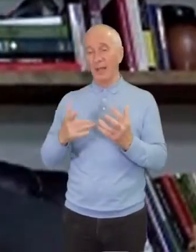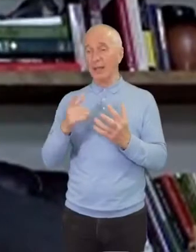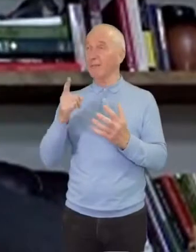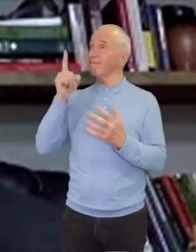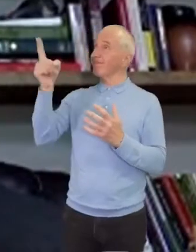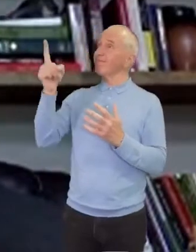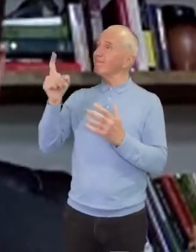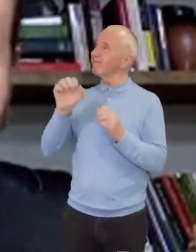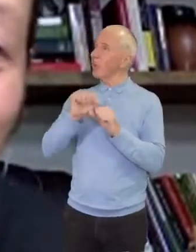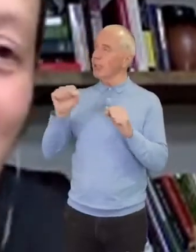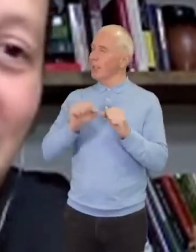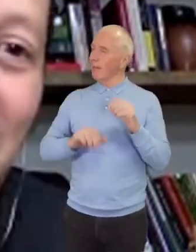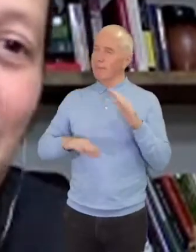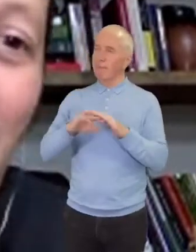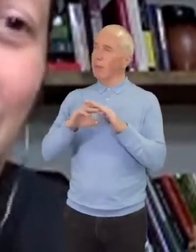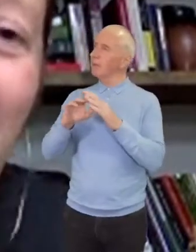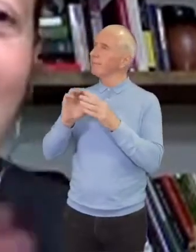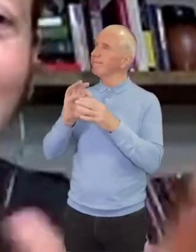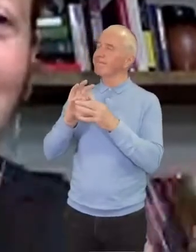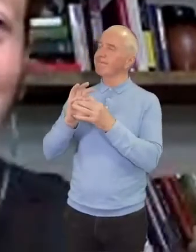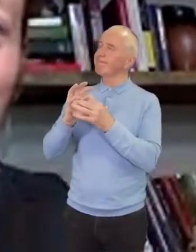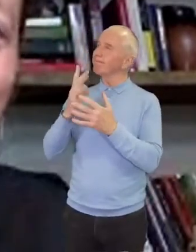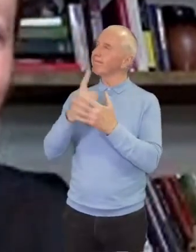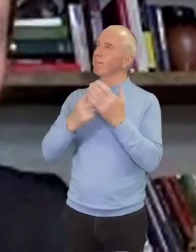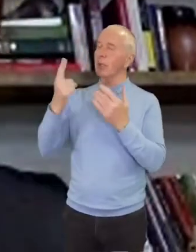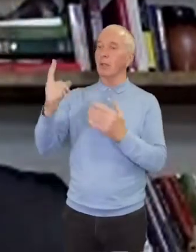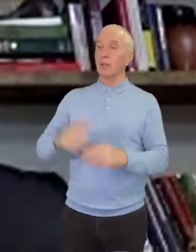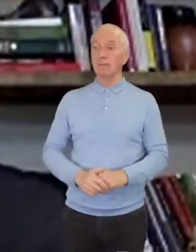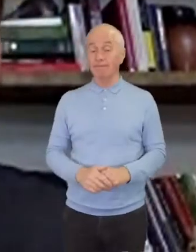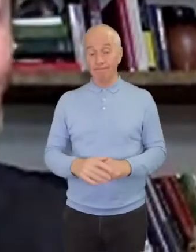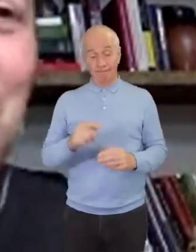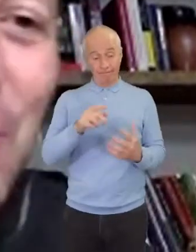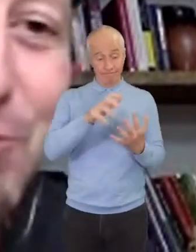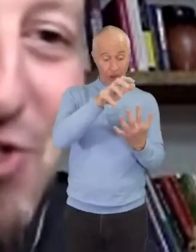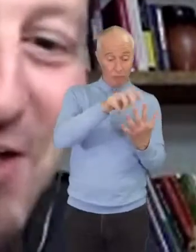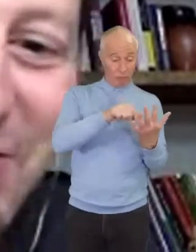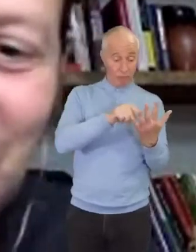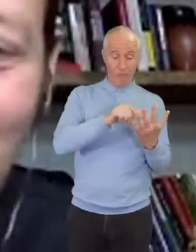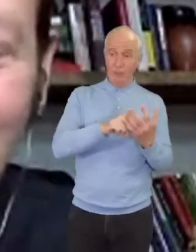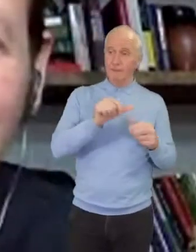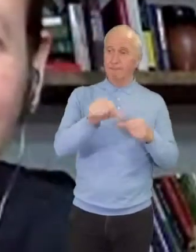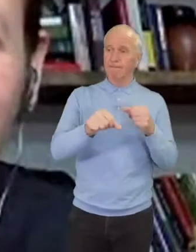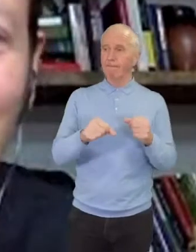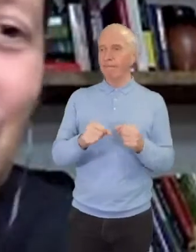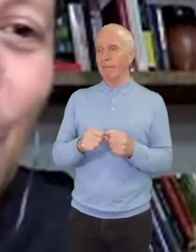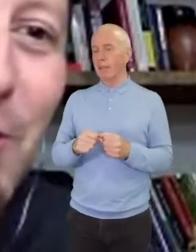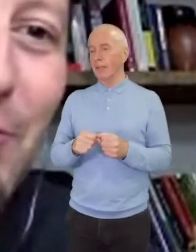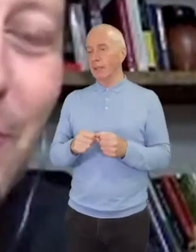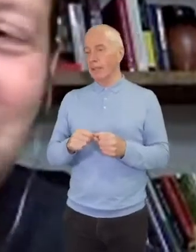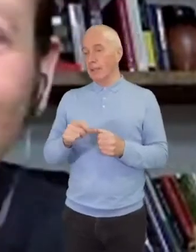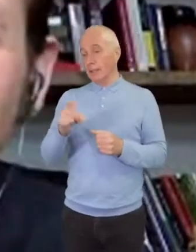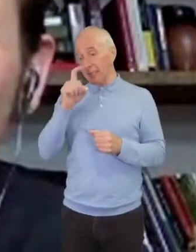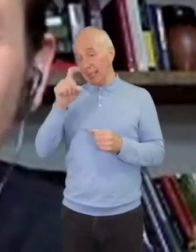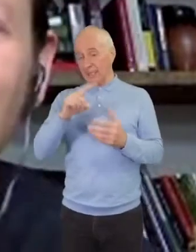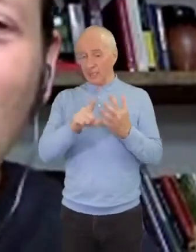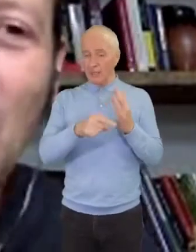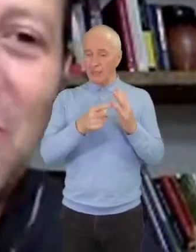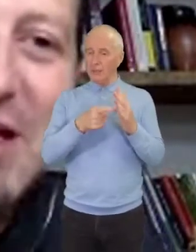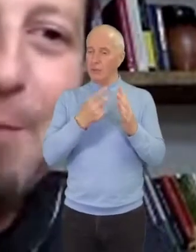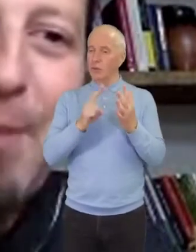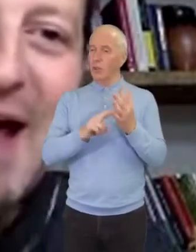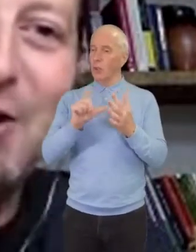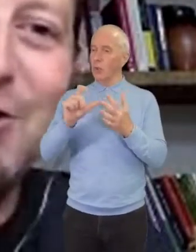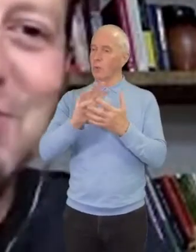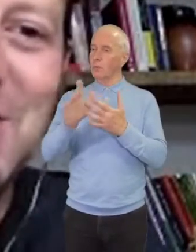be. And I think this is a pattern in scripture, right? That sister Joan Chittister so wonderfully says that